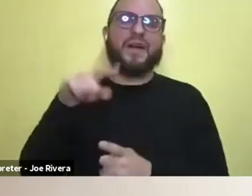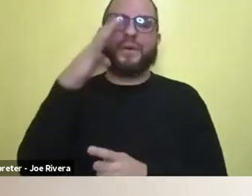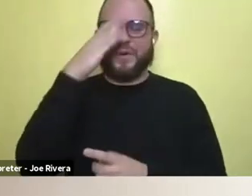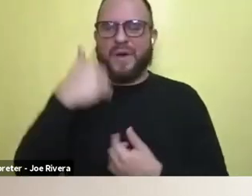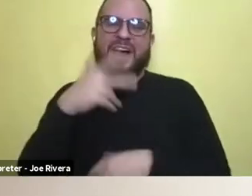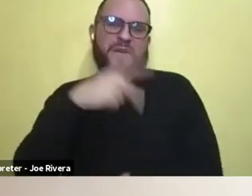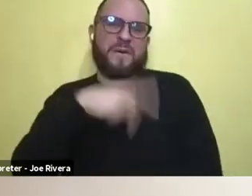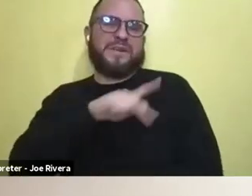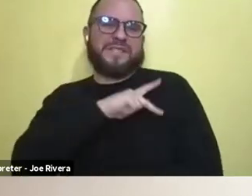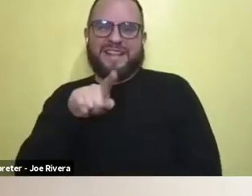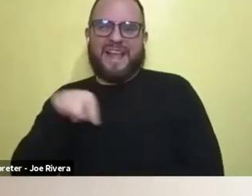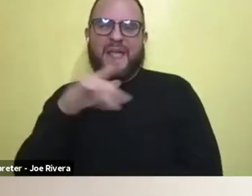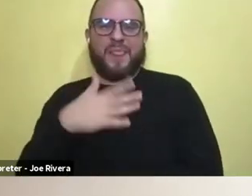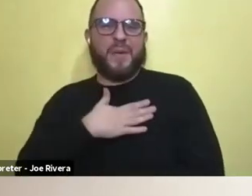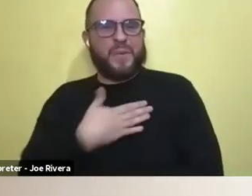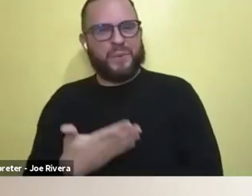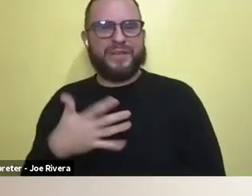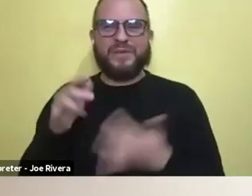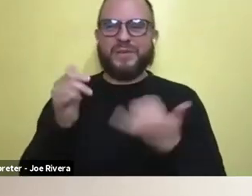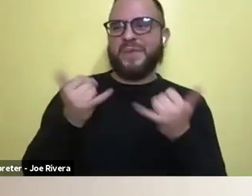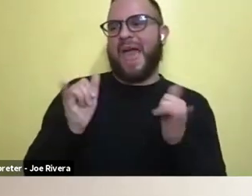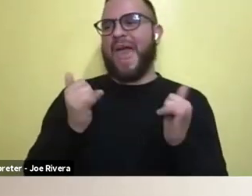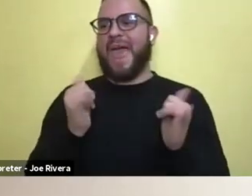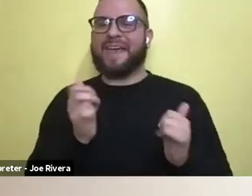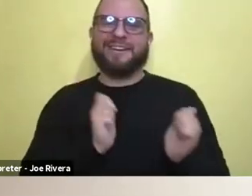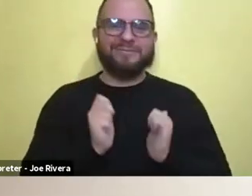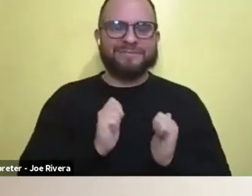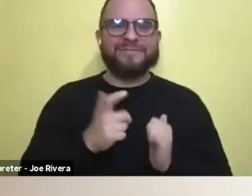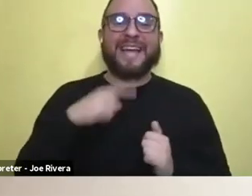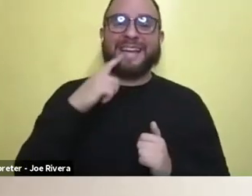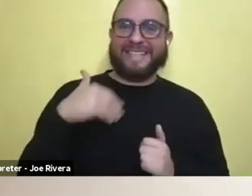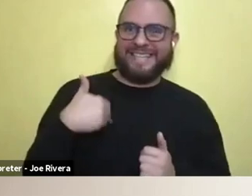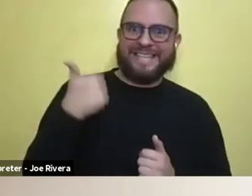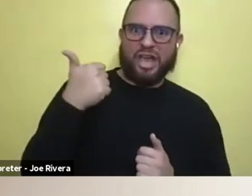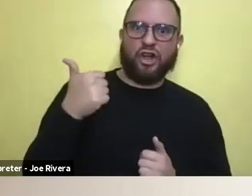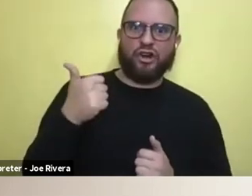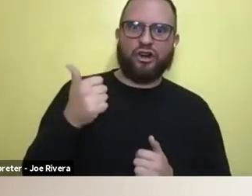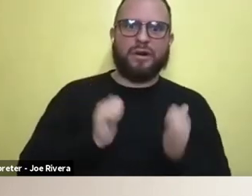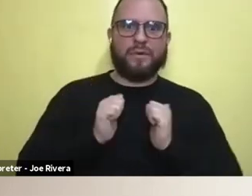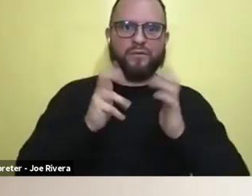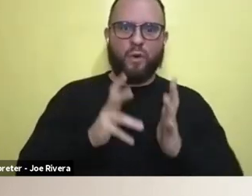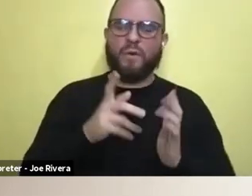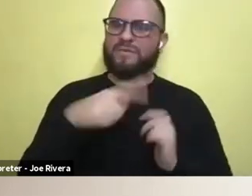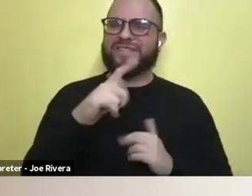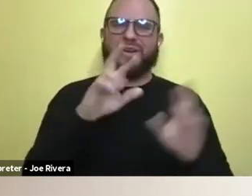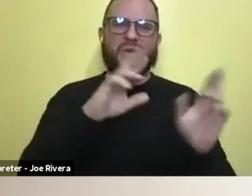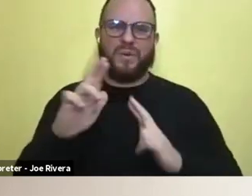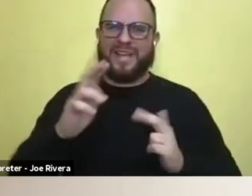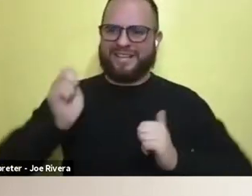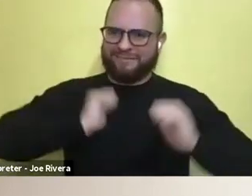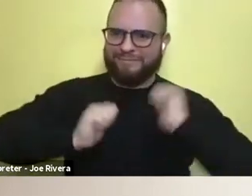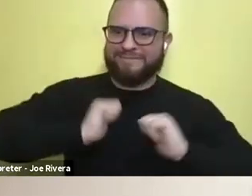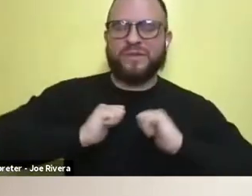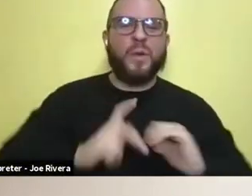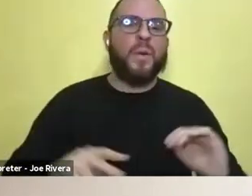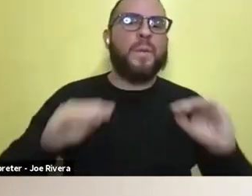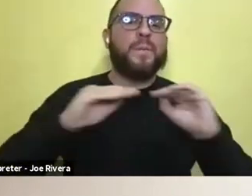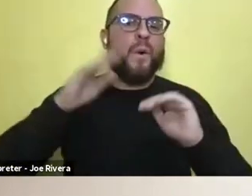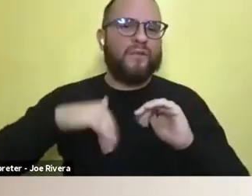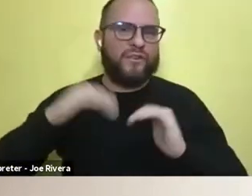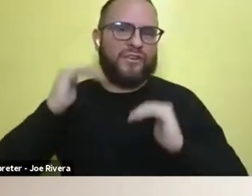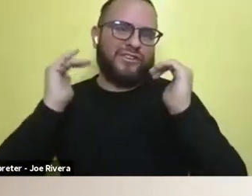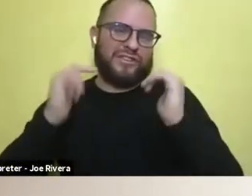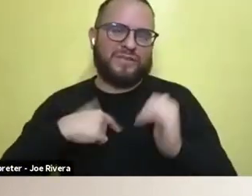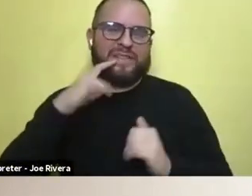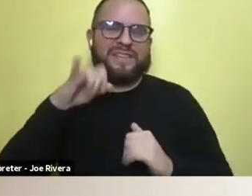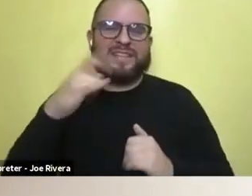play along. And it's something that like younger performers can do so much more readily than adults. Um, so it's, it's part of the reason it's always, you know, fun to work